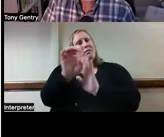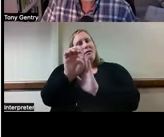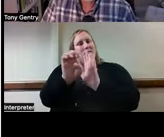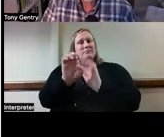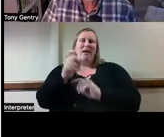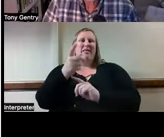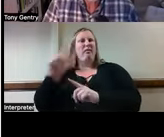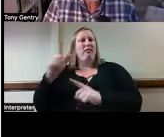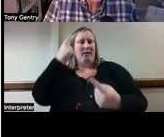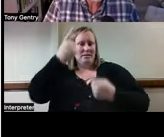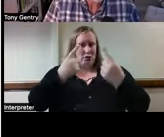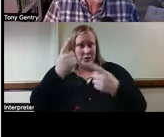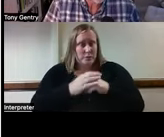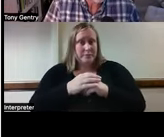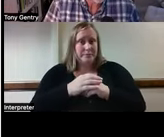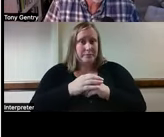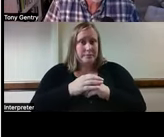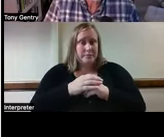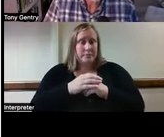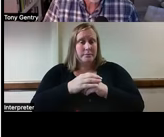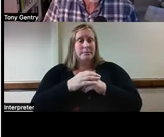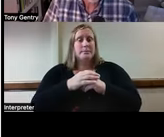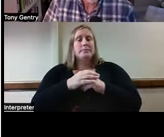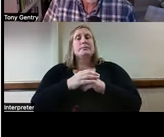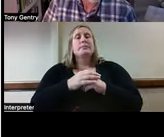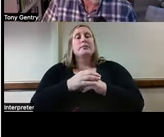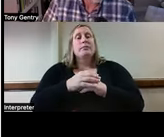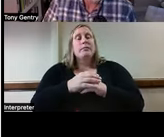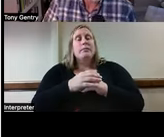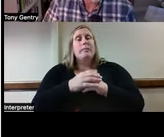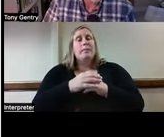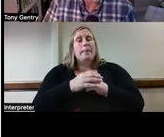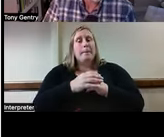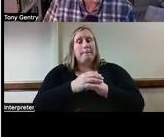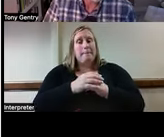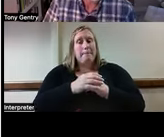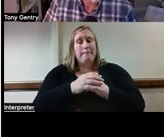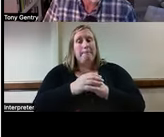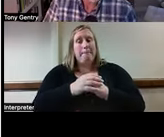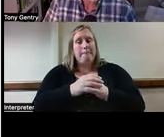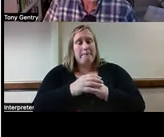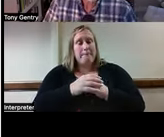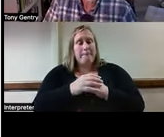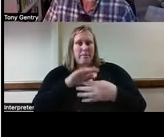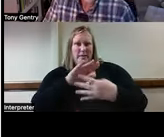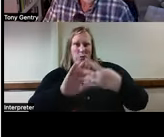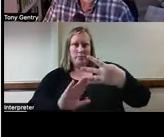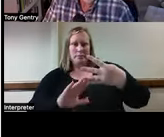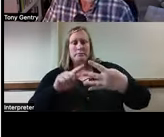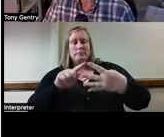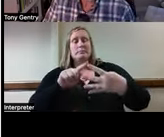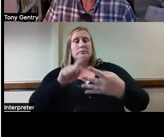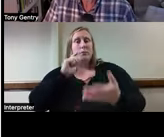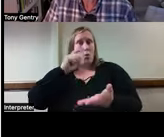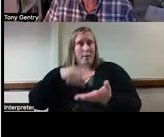Ethical smart home considerations in summary, I'll just put them out in these four ways. Reckon.